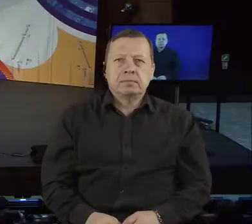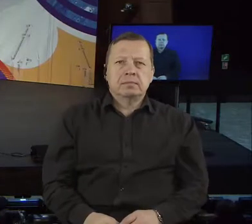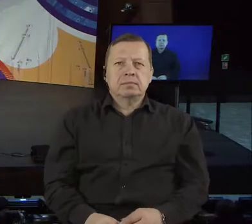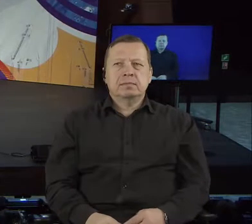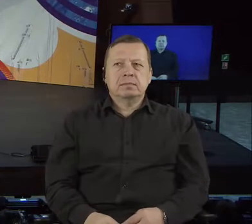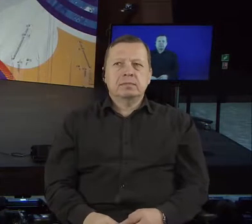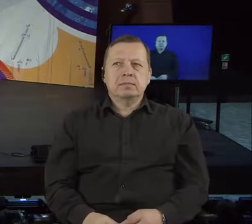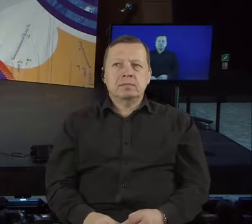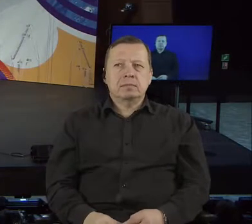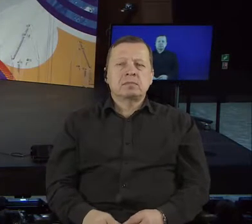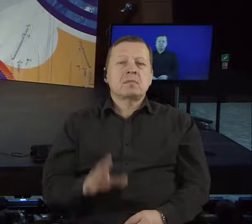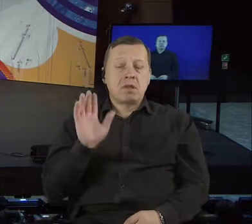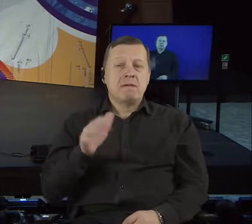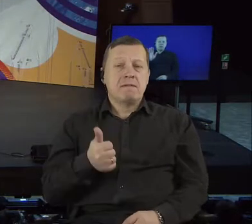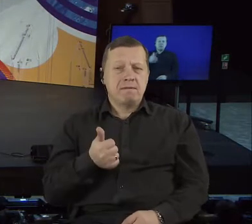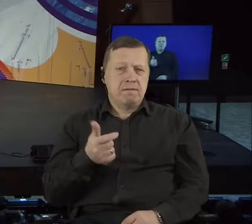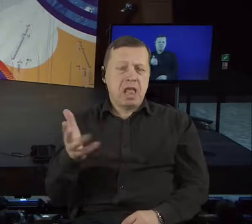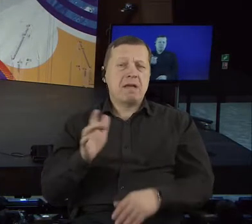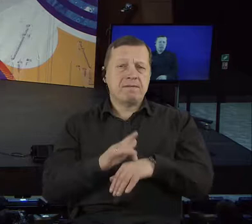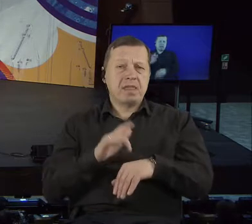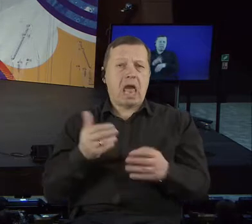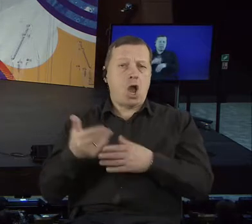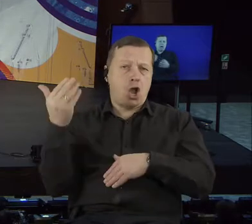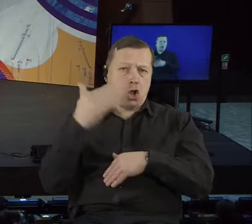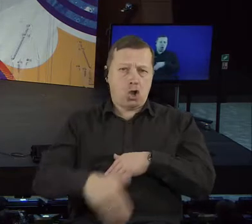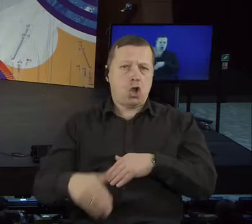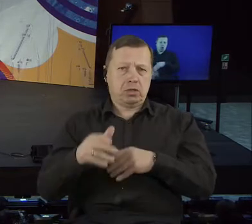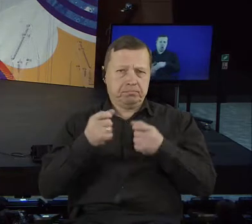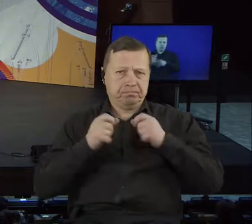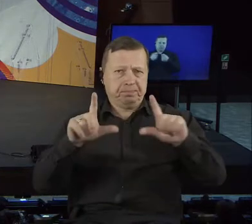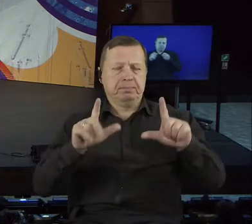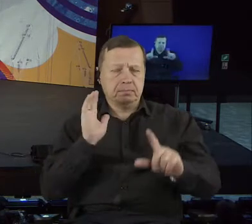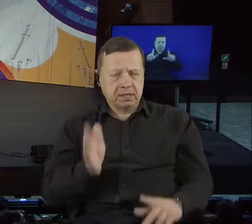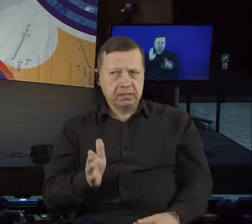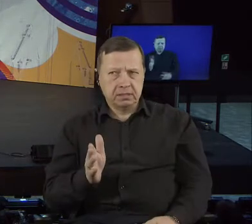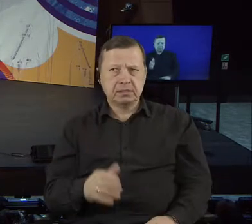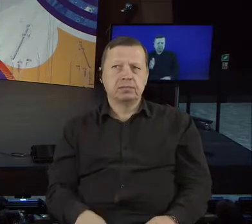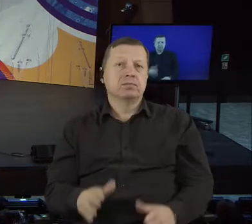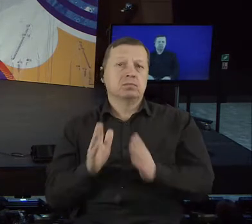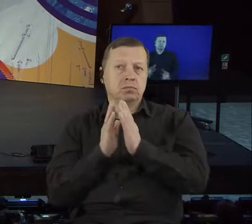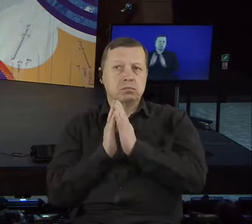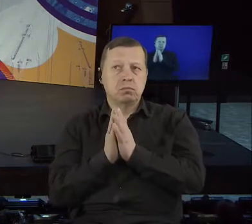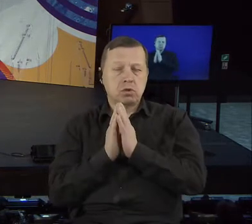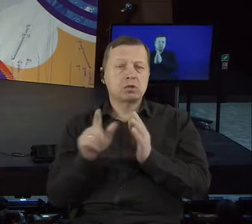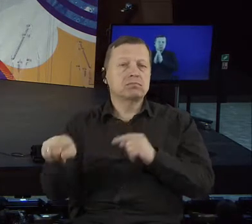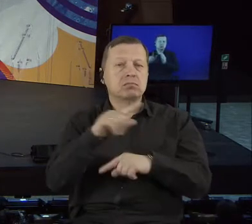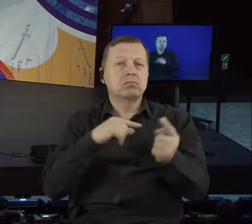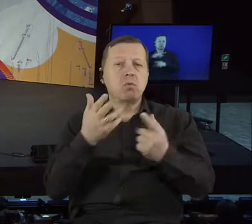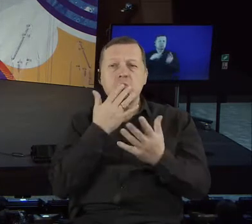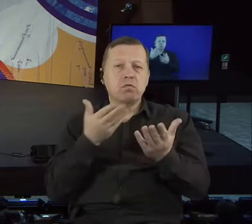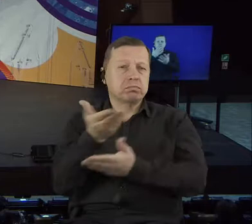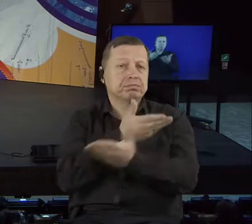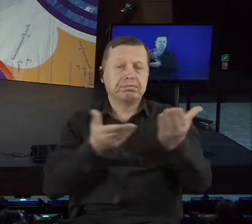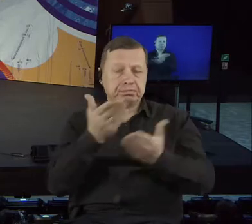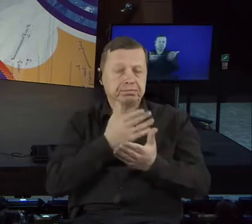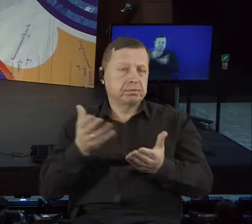feel free to listen to what the panelists are going to say and then give your comments and give your questions. The two main questions, the two